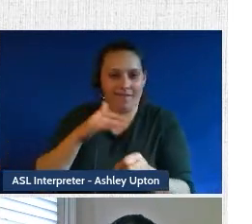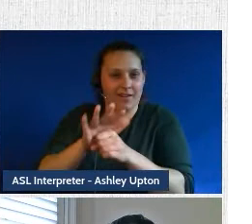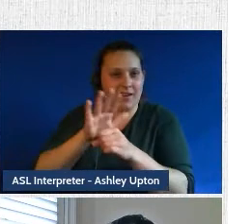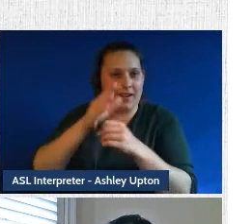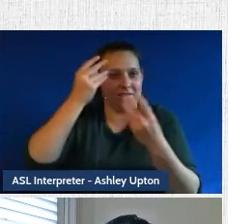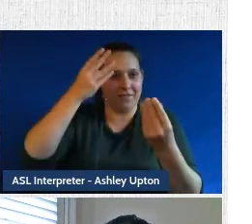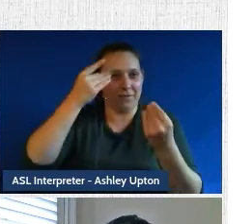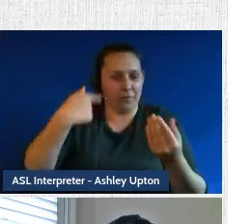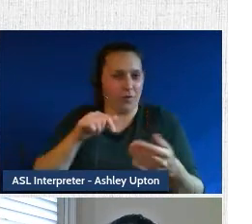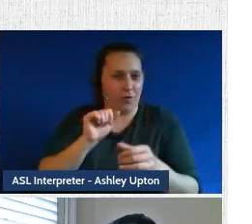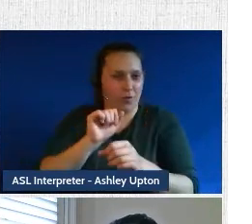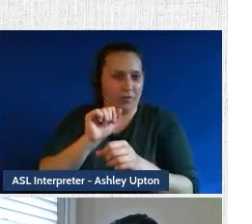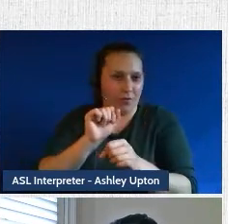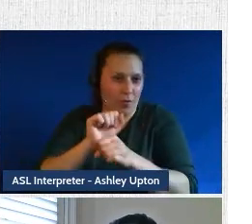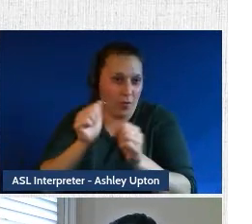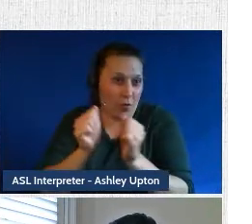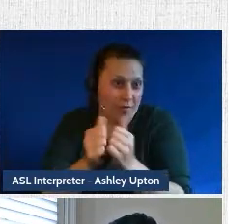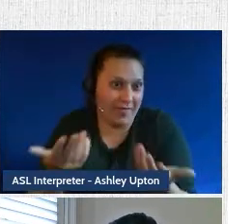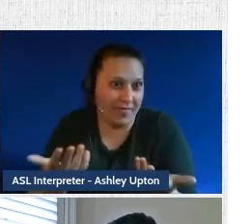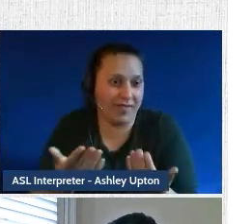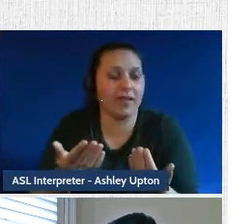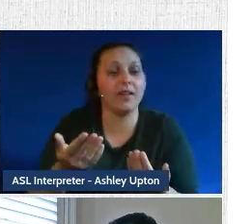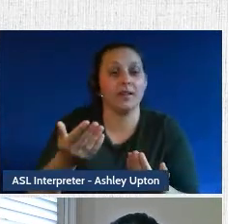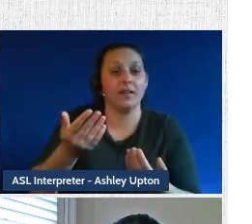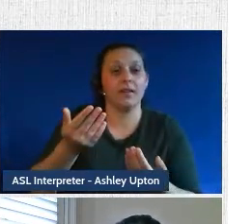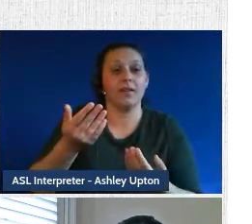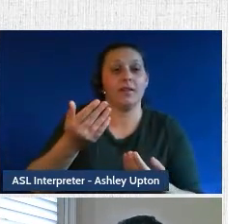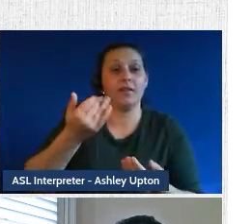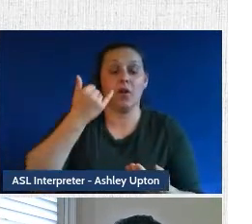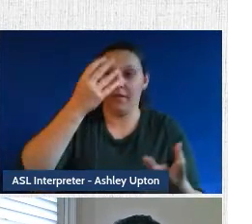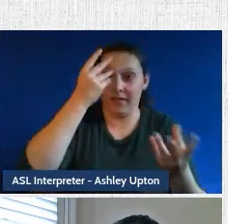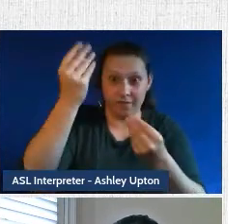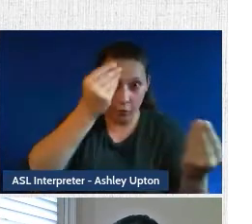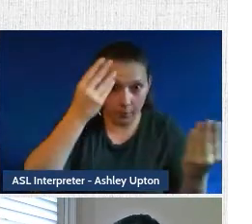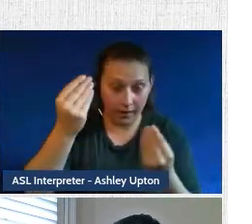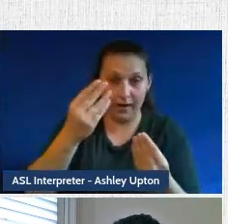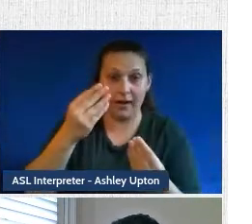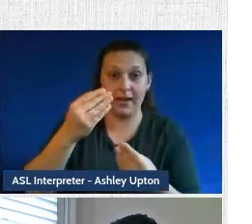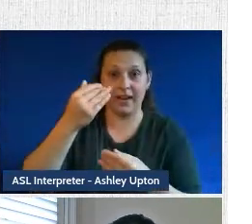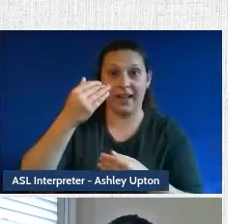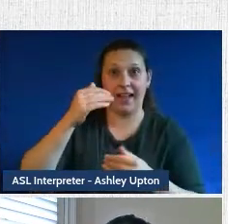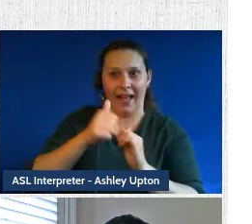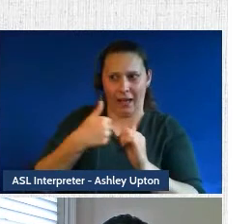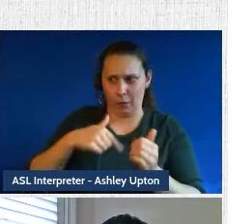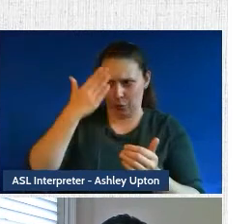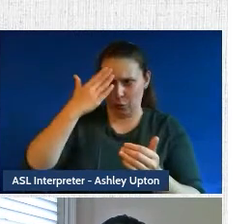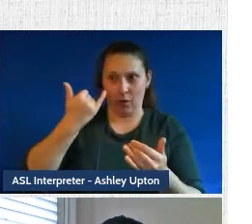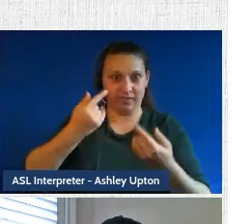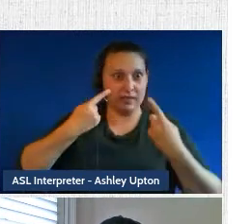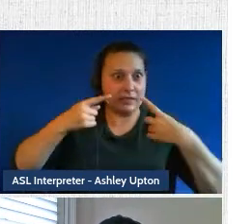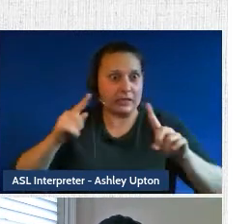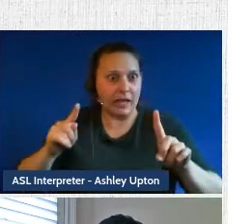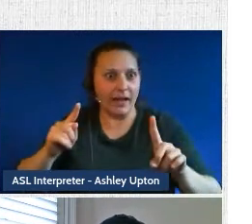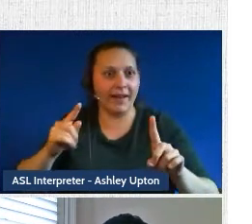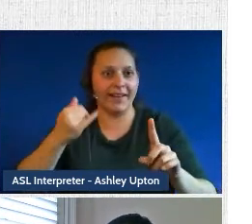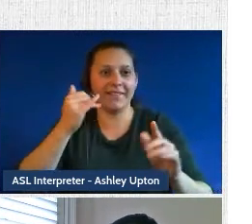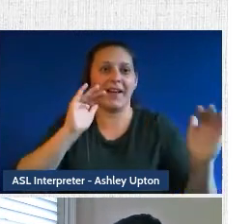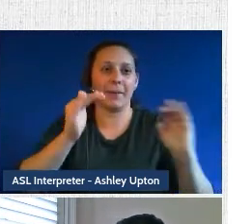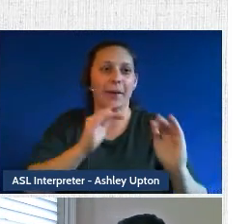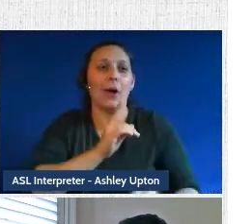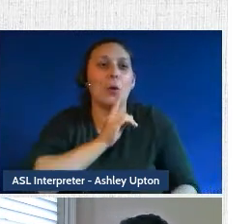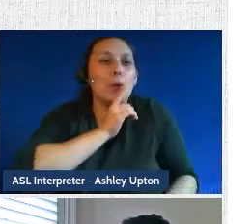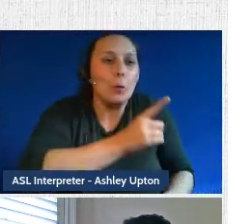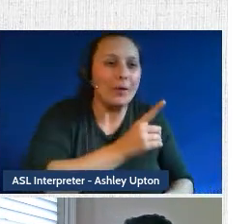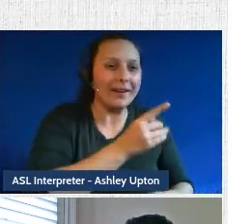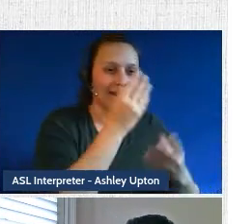Once we've created an algorithm like the consumer complaints AI, the only way for us to know if it works is to compare it to real life data. So for